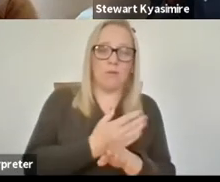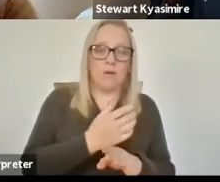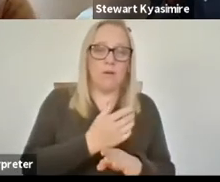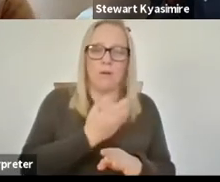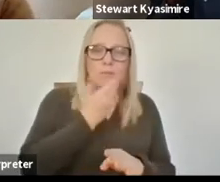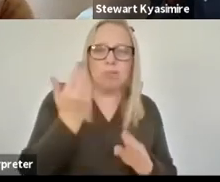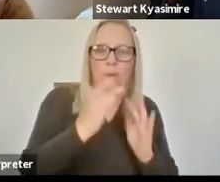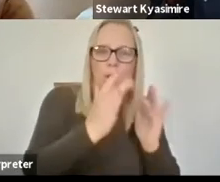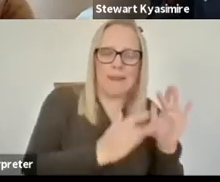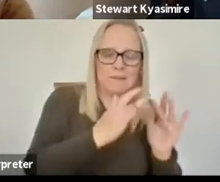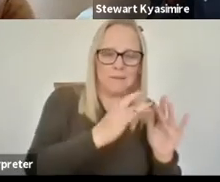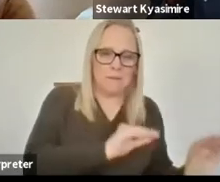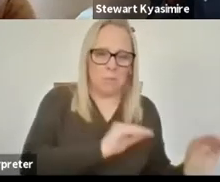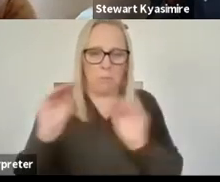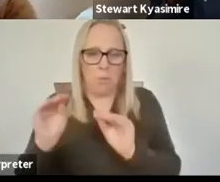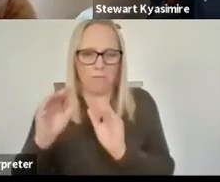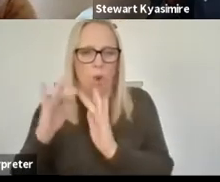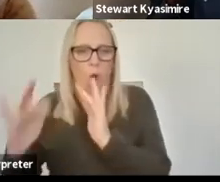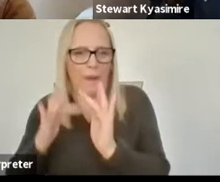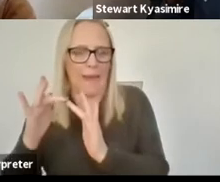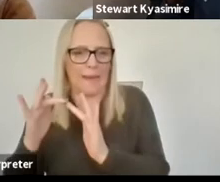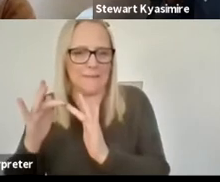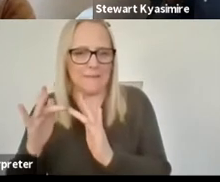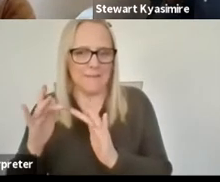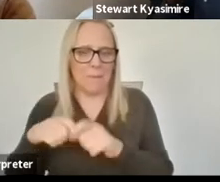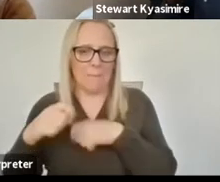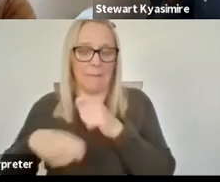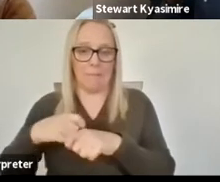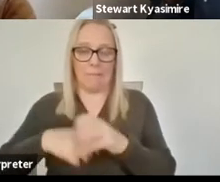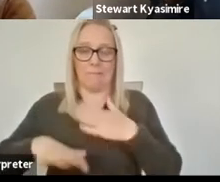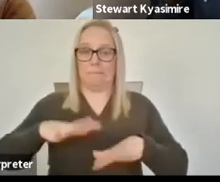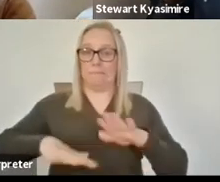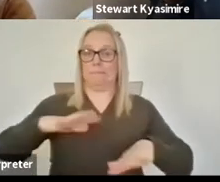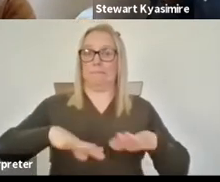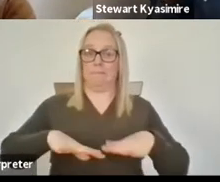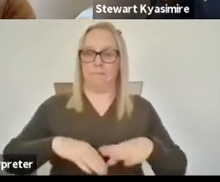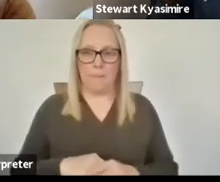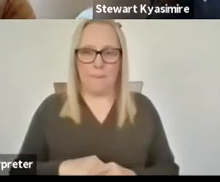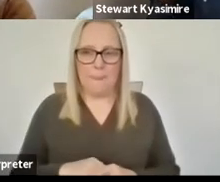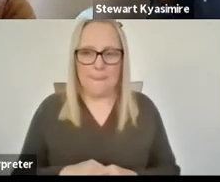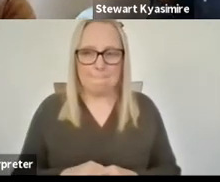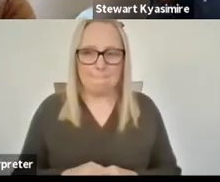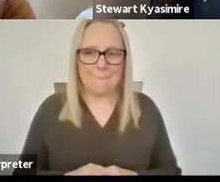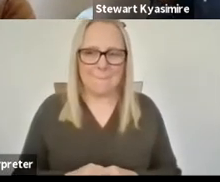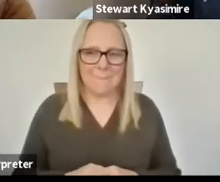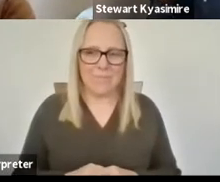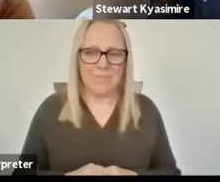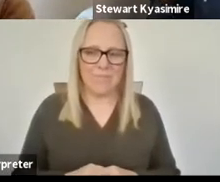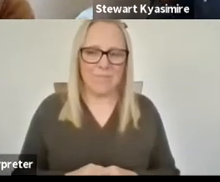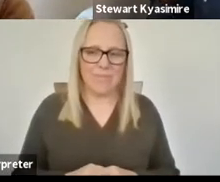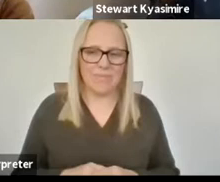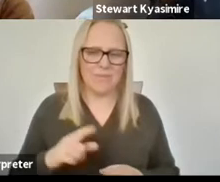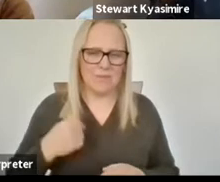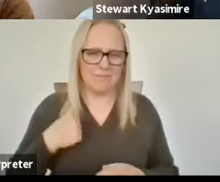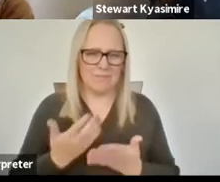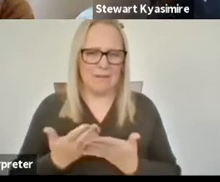surrogate or a replacement for the things that we that we can't do um and i'm not sure that that's that's in you know that i'm not sure that's